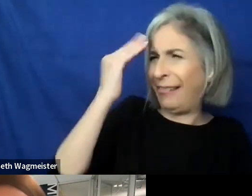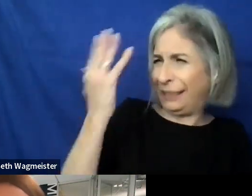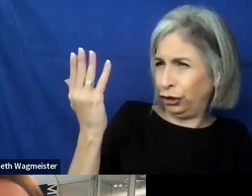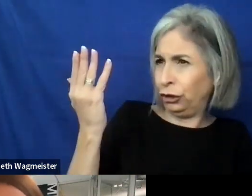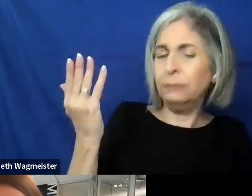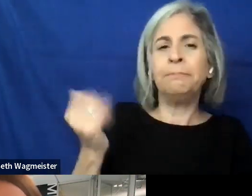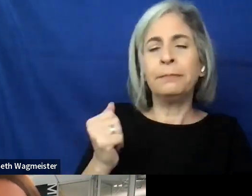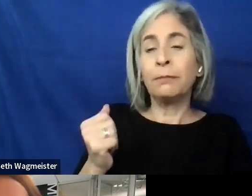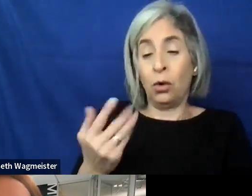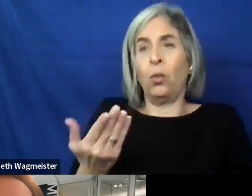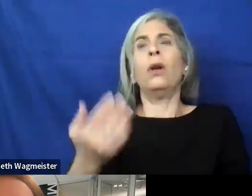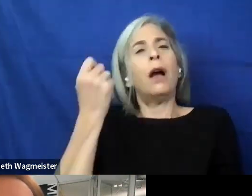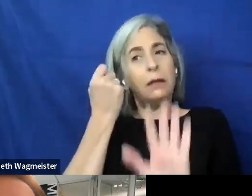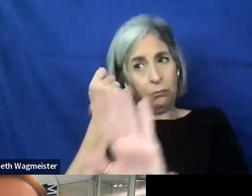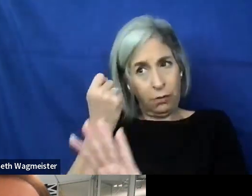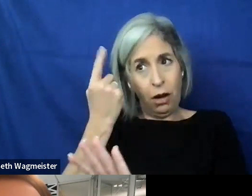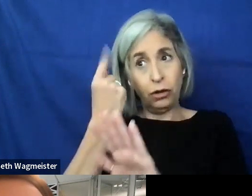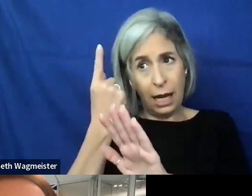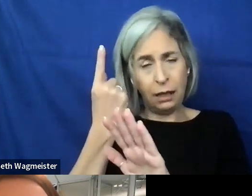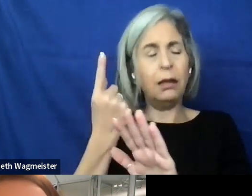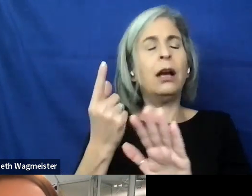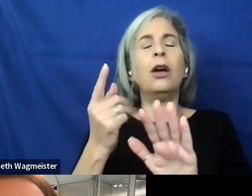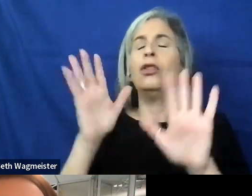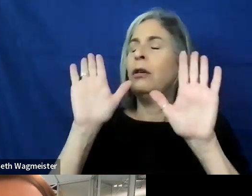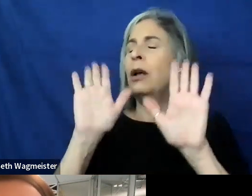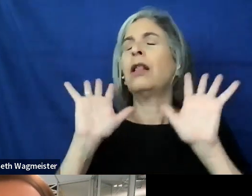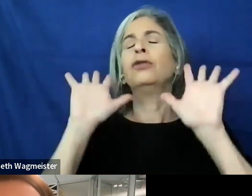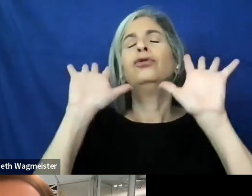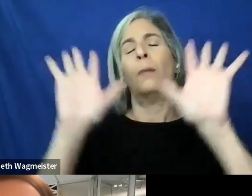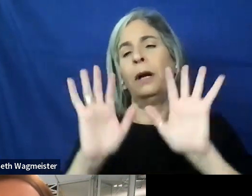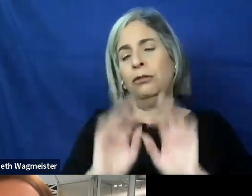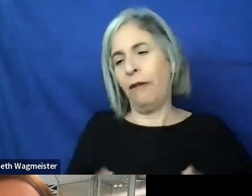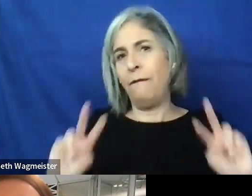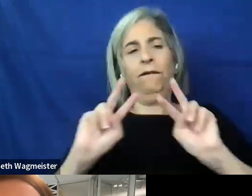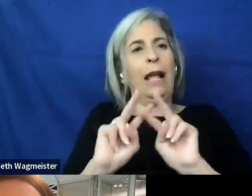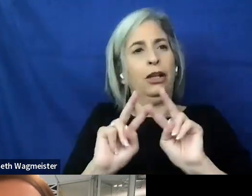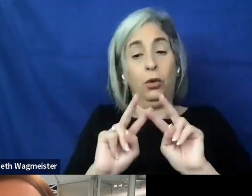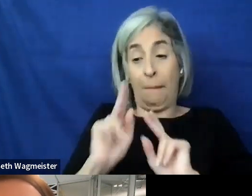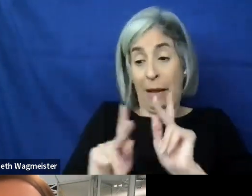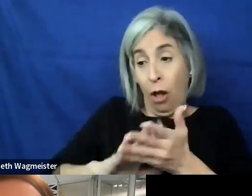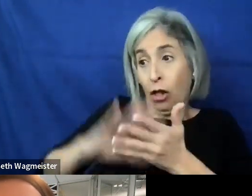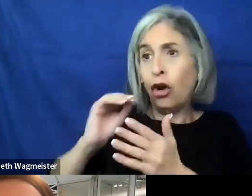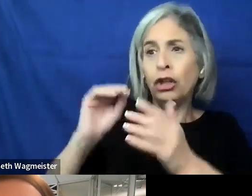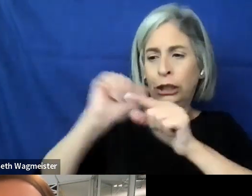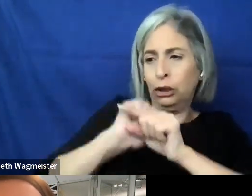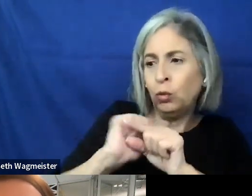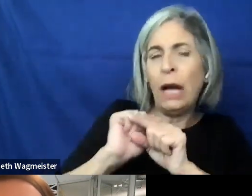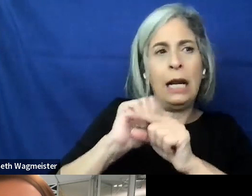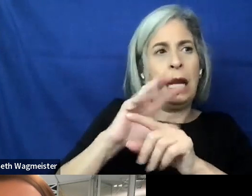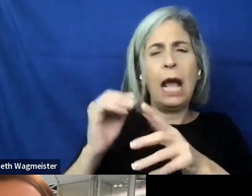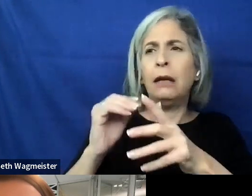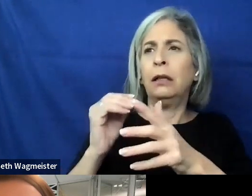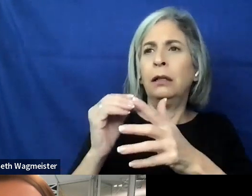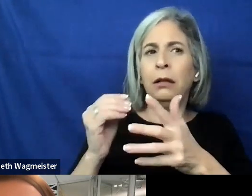Now we we all understand the really great value that it brings when people learn, train and and